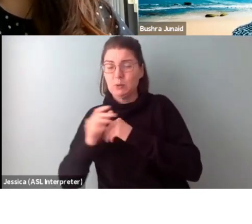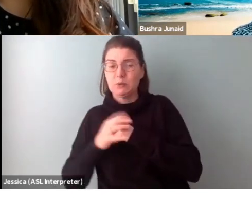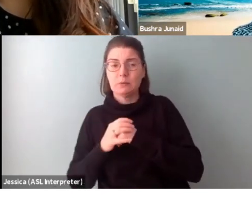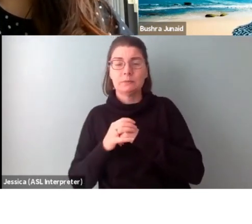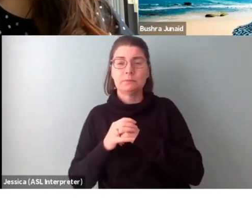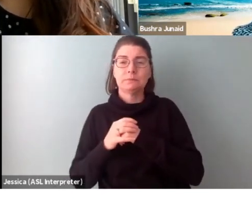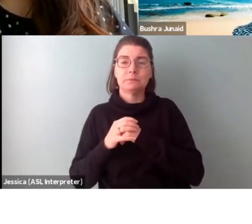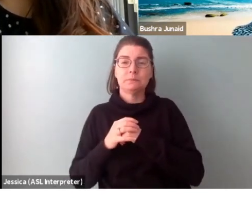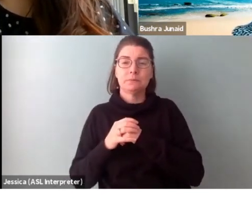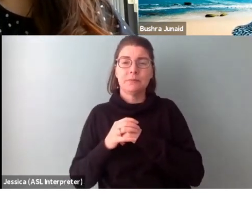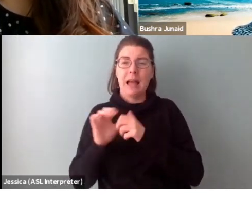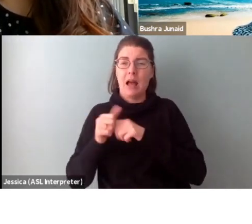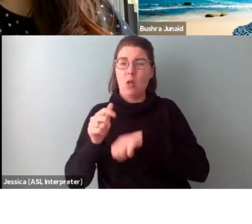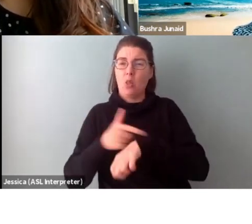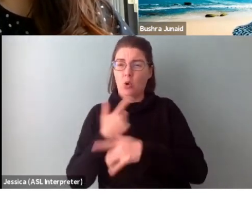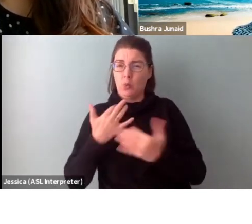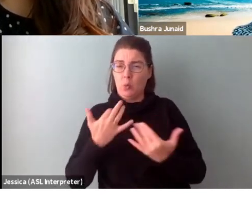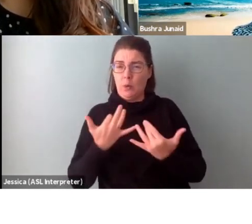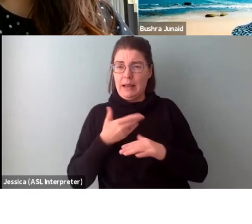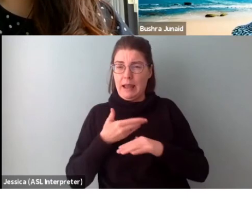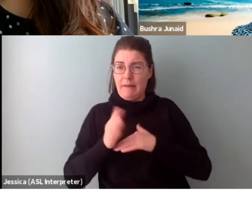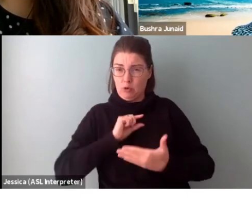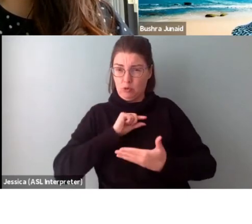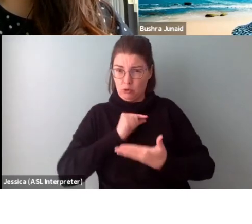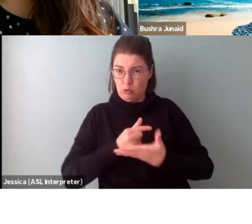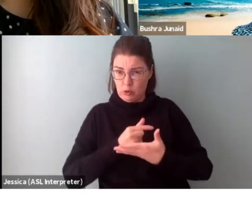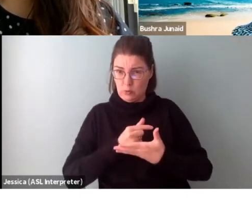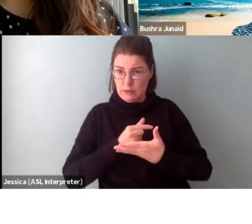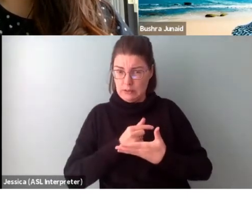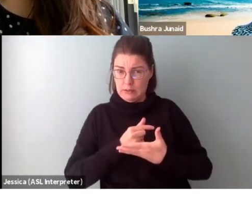about how long you have to wait after you graduate